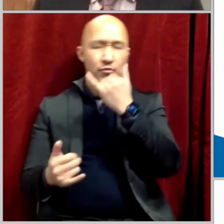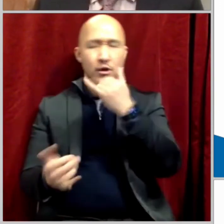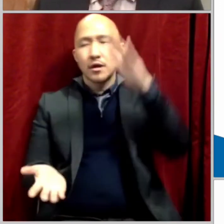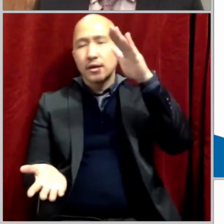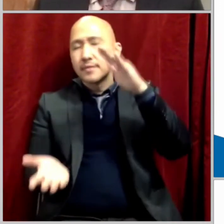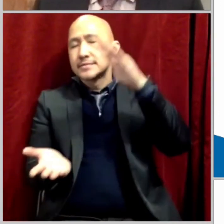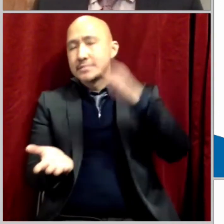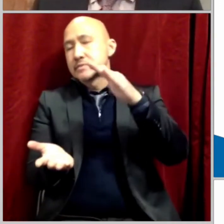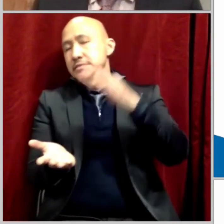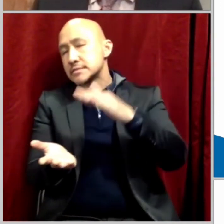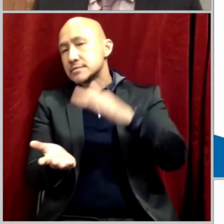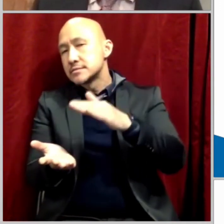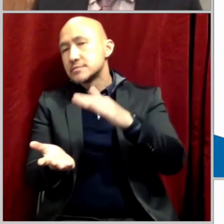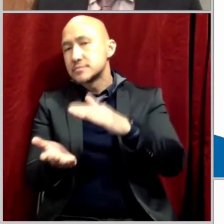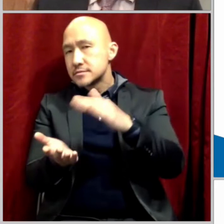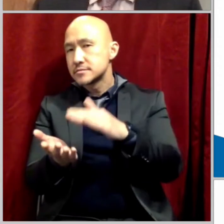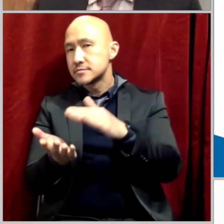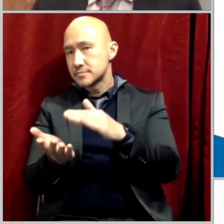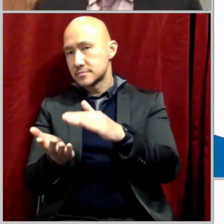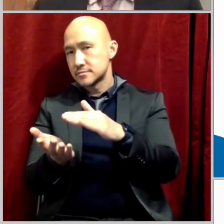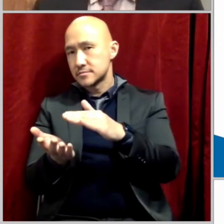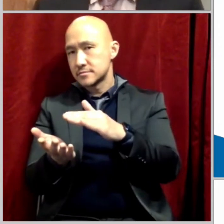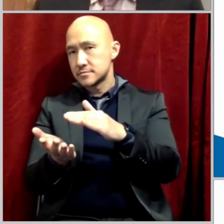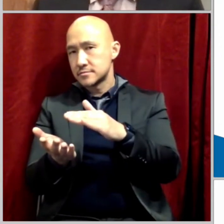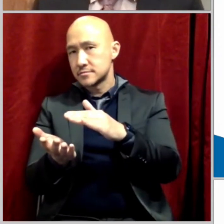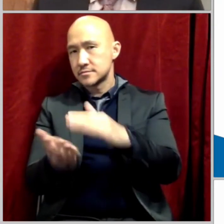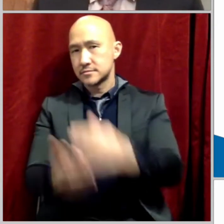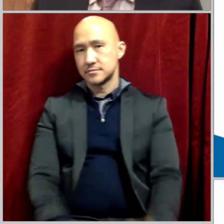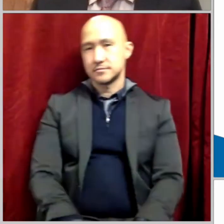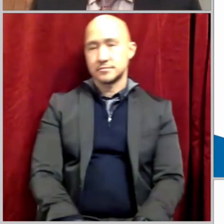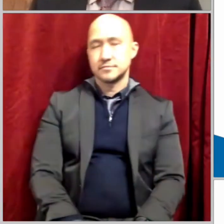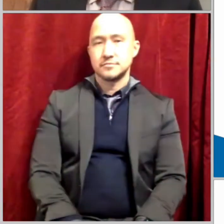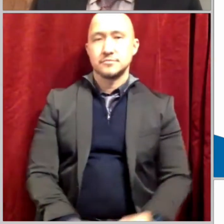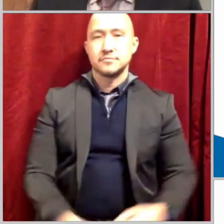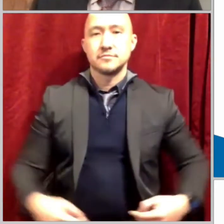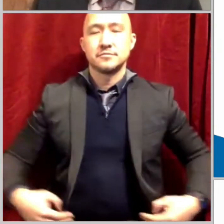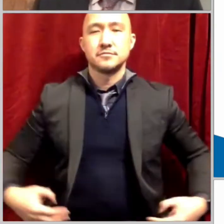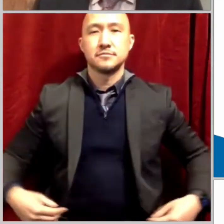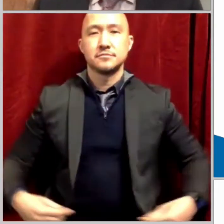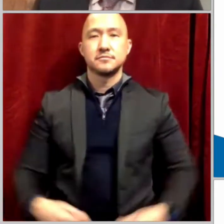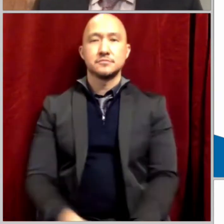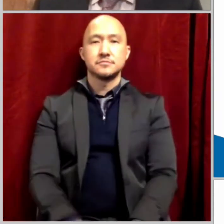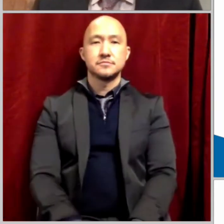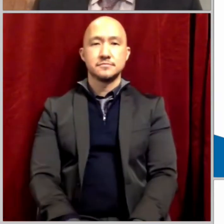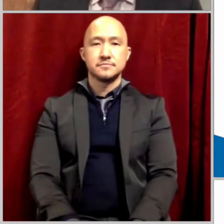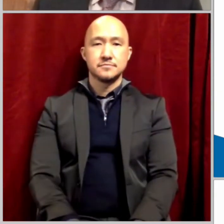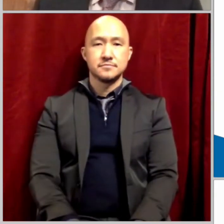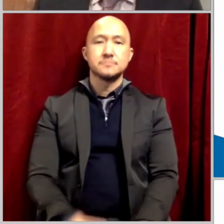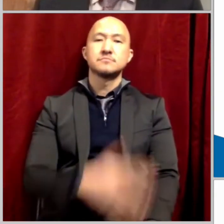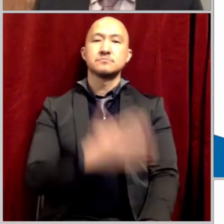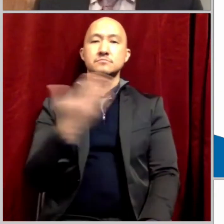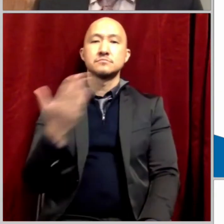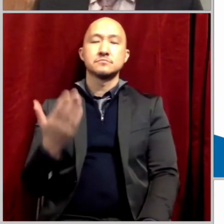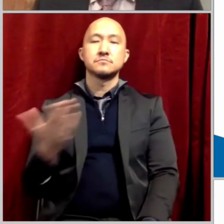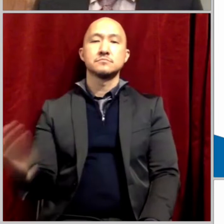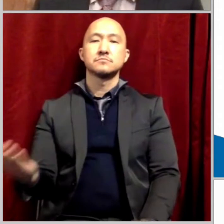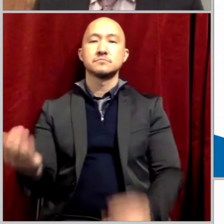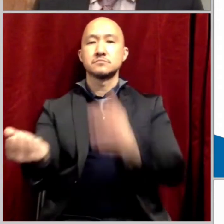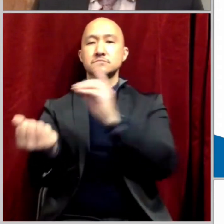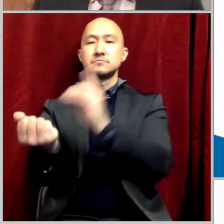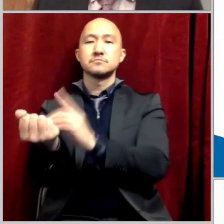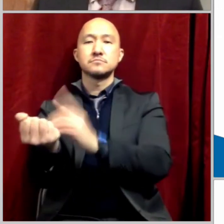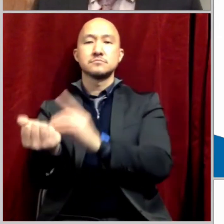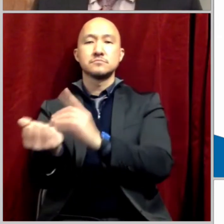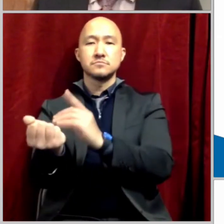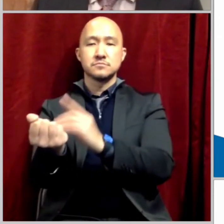part to Atul Gawande. Maybe butchering his name. But in his book, The Checklist Manifesto,